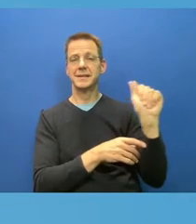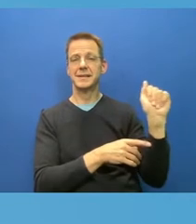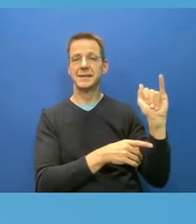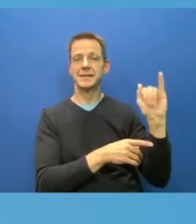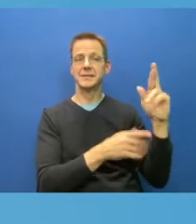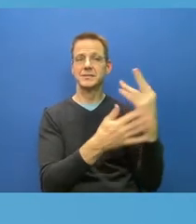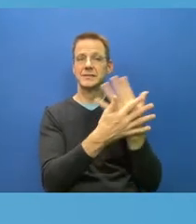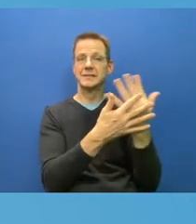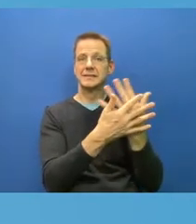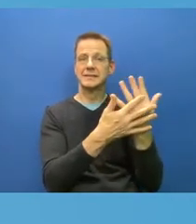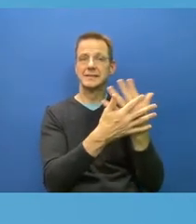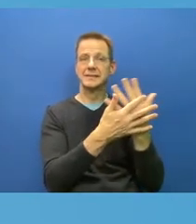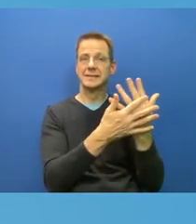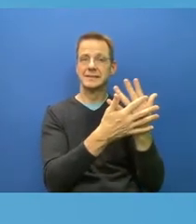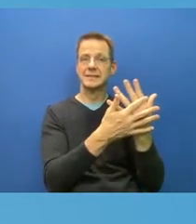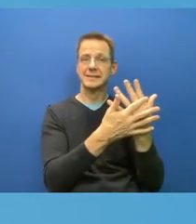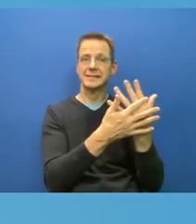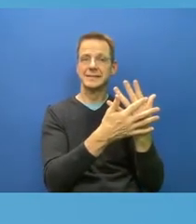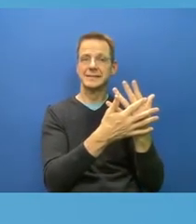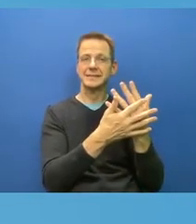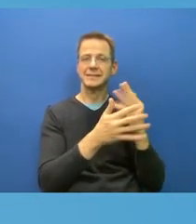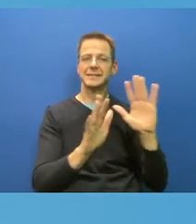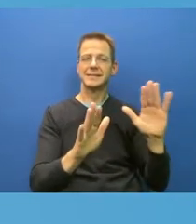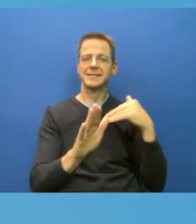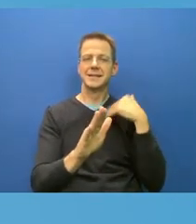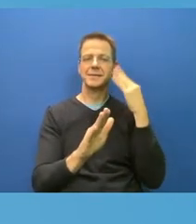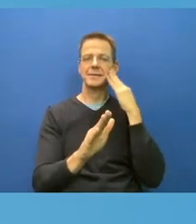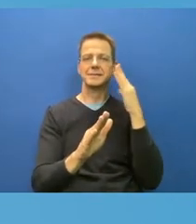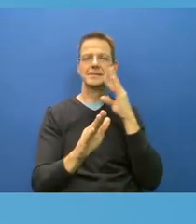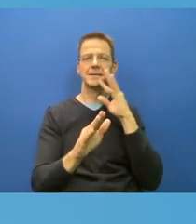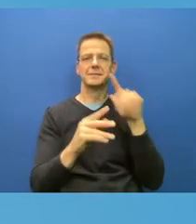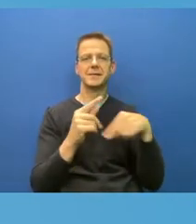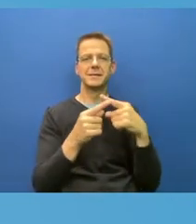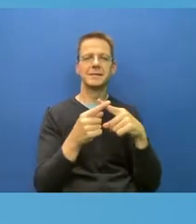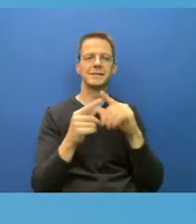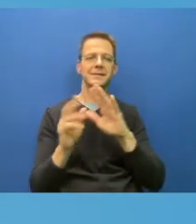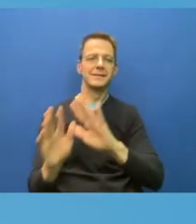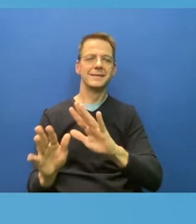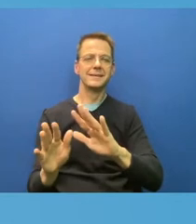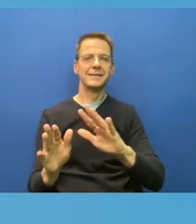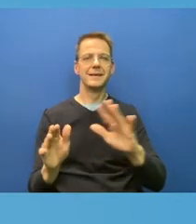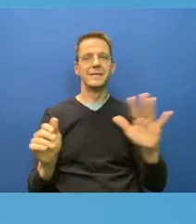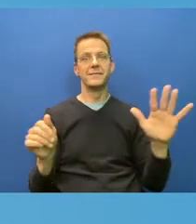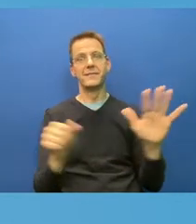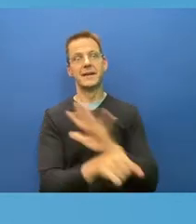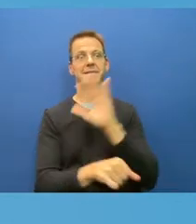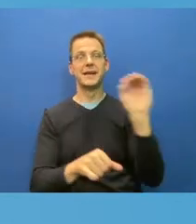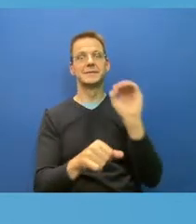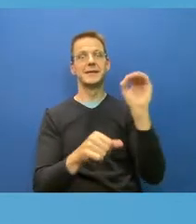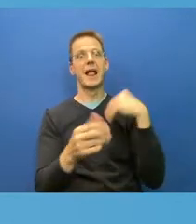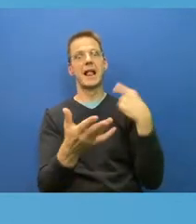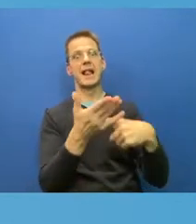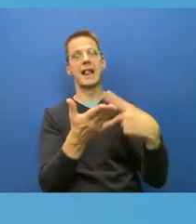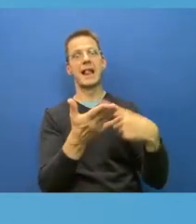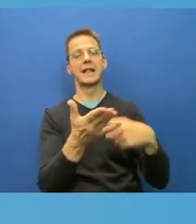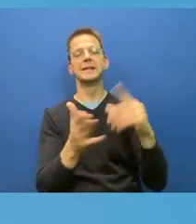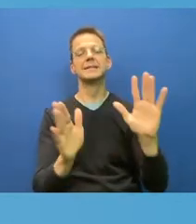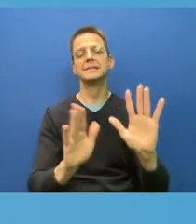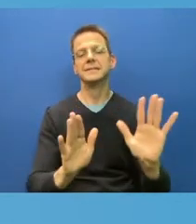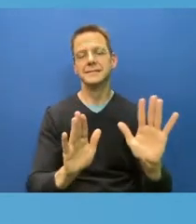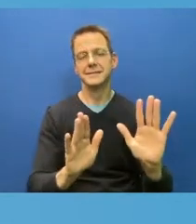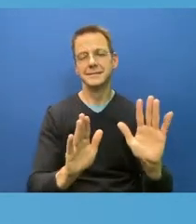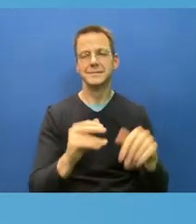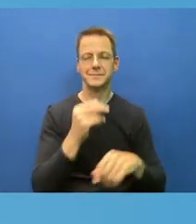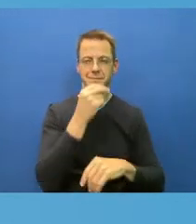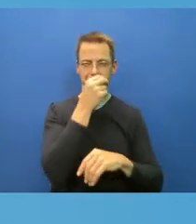and that's a good way to, you know, suddenly my screen will go black. But we were looking at Ontario health unit by health unit